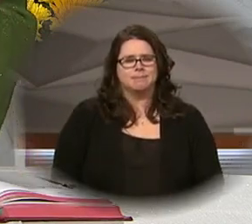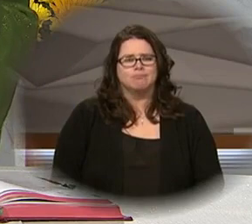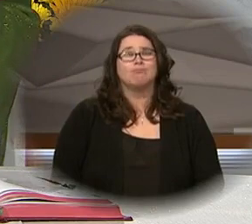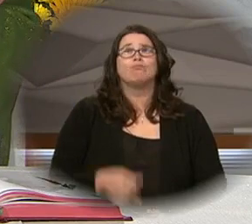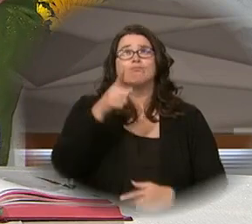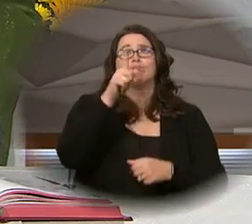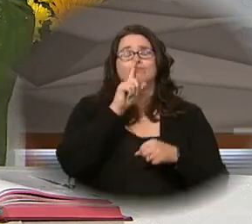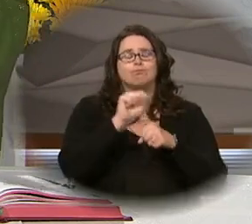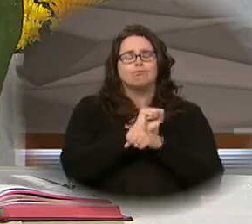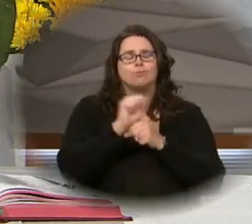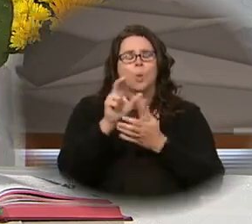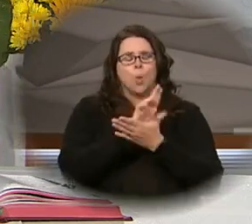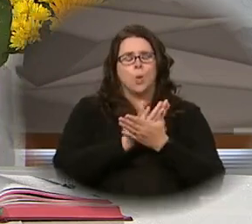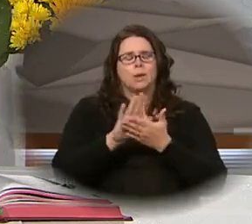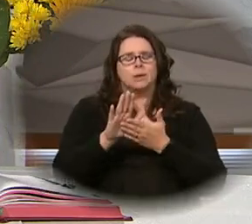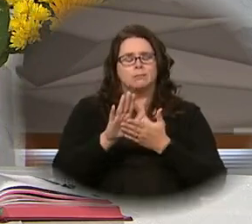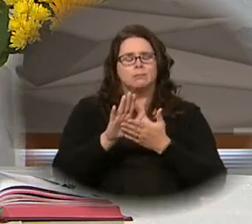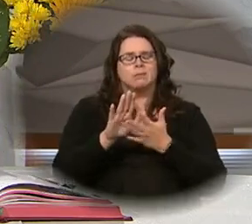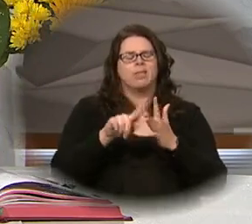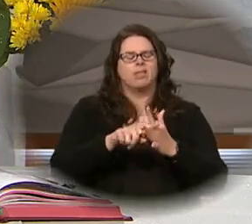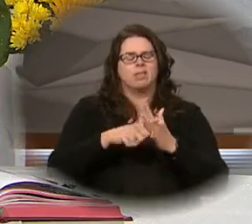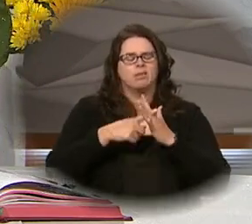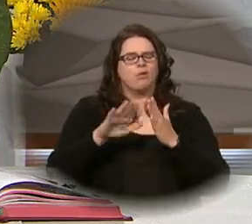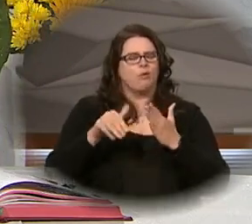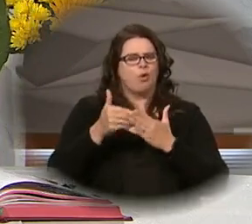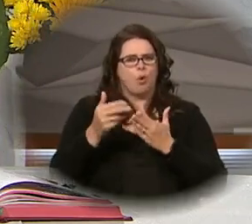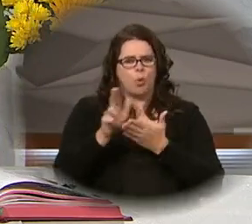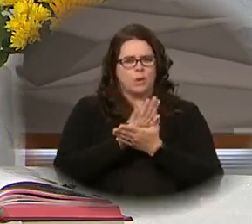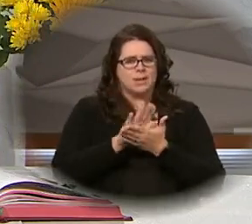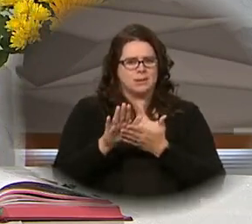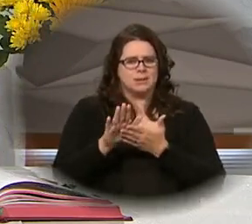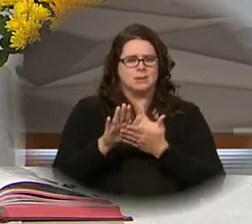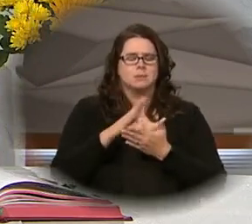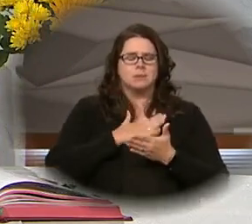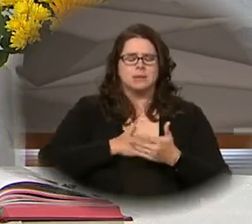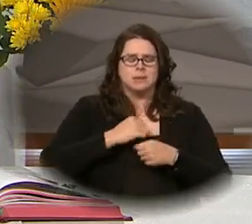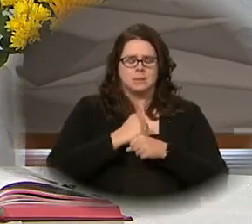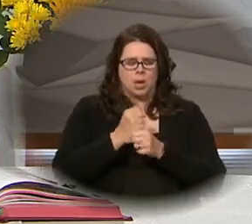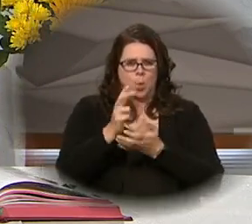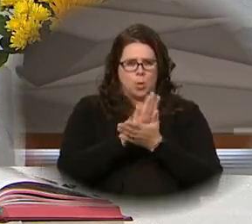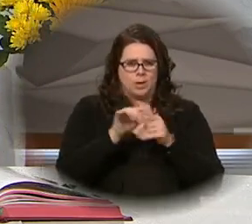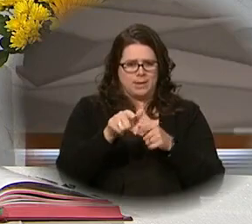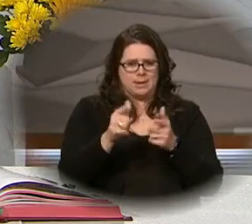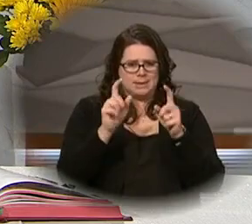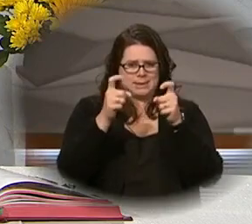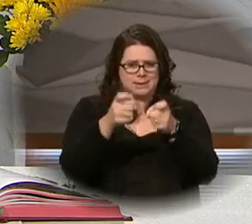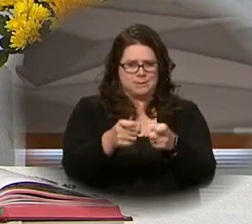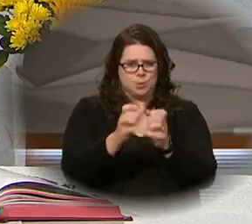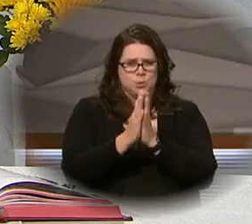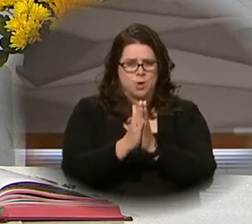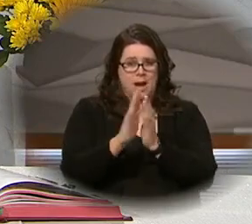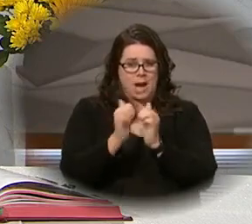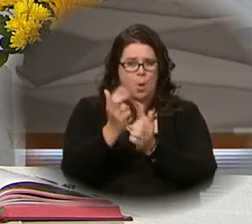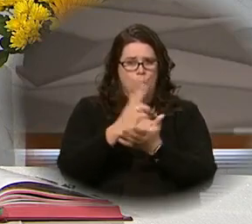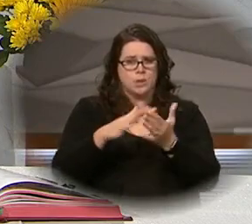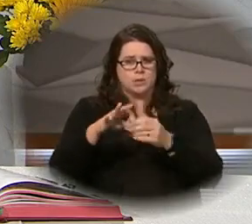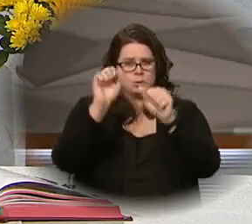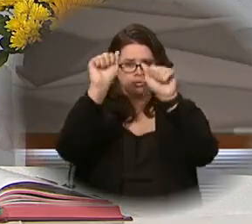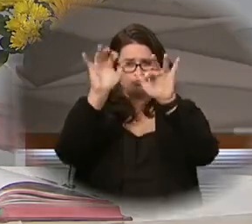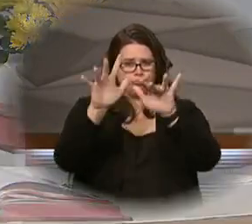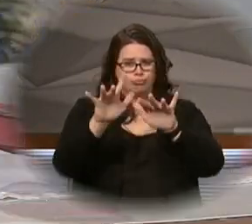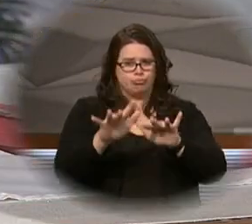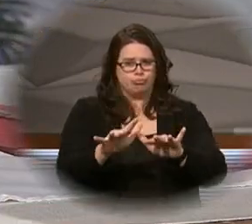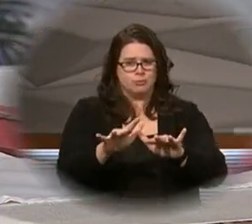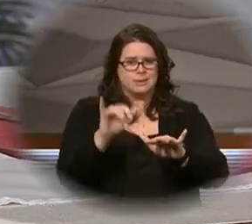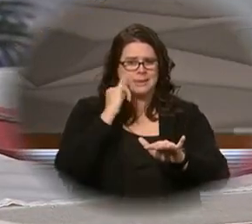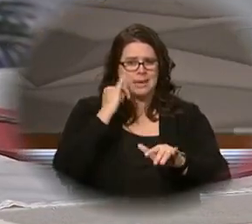You are indeed holy, O Lord, the fount of all holiness. Make holy, therefore, these gifts, we pray, by sending down your spirits